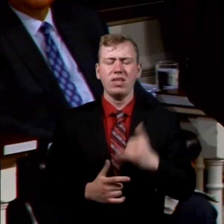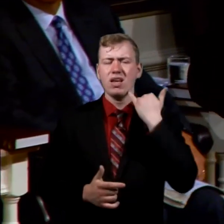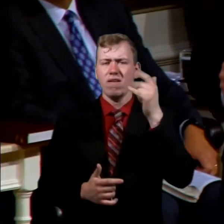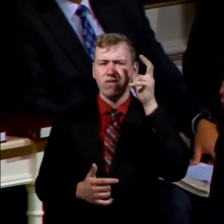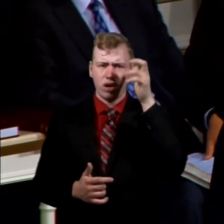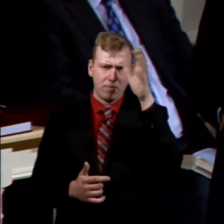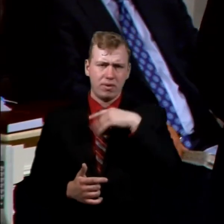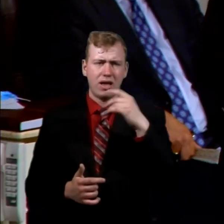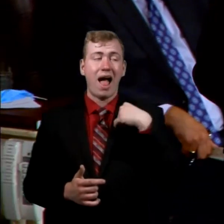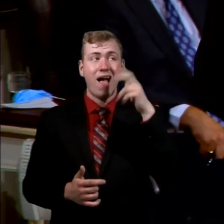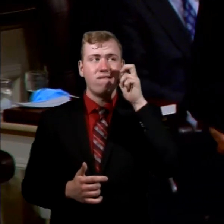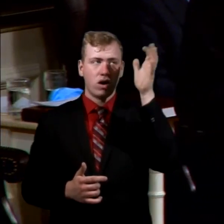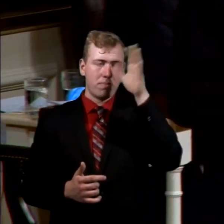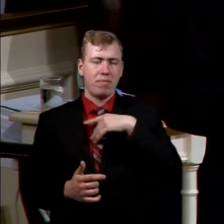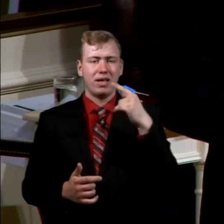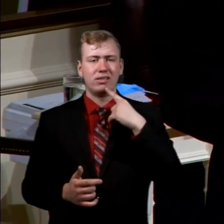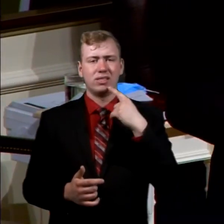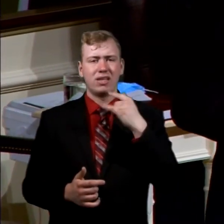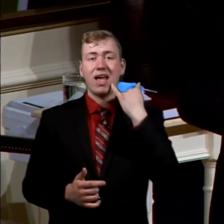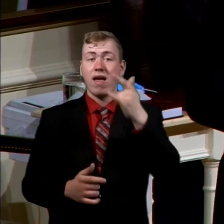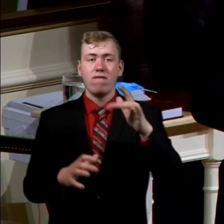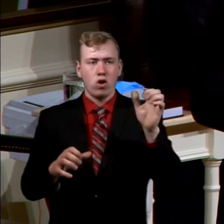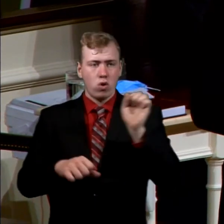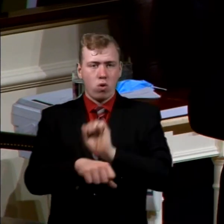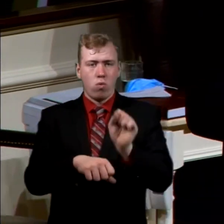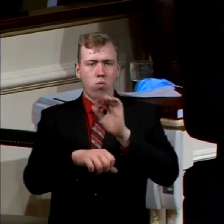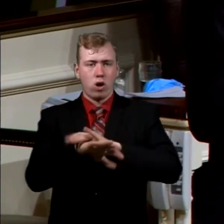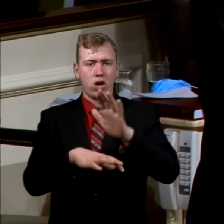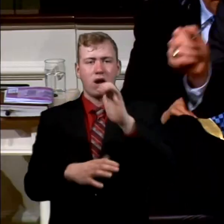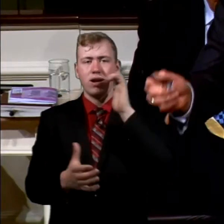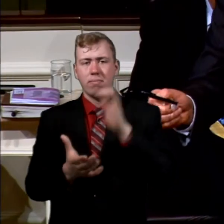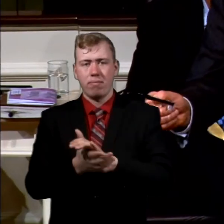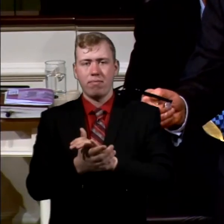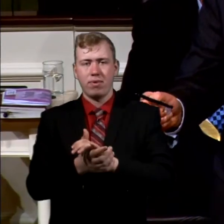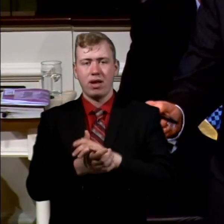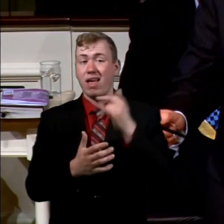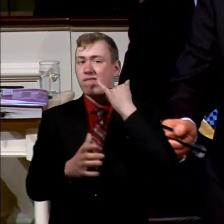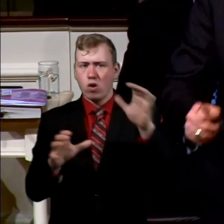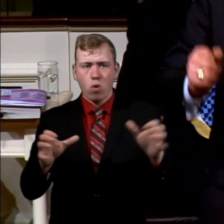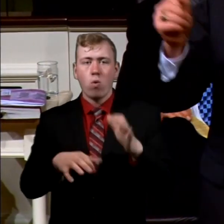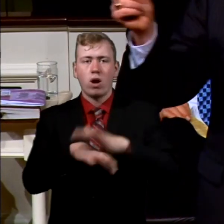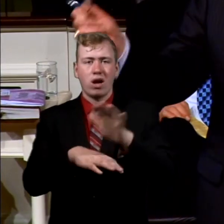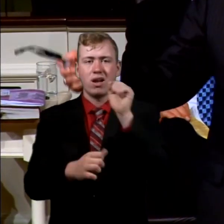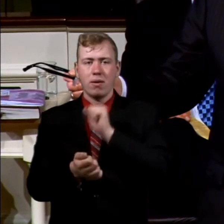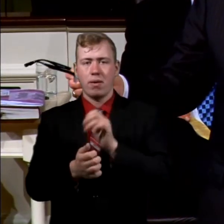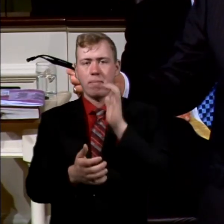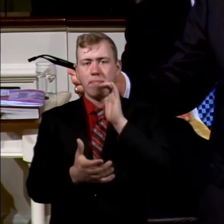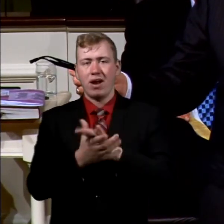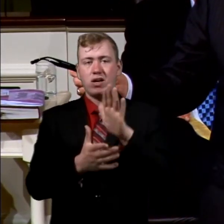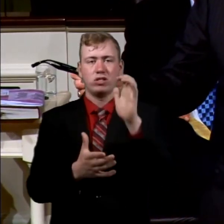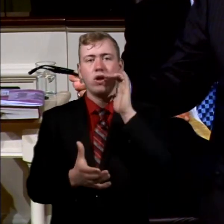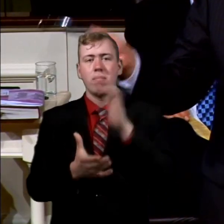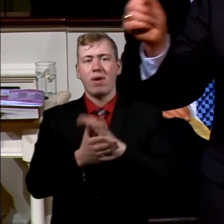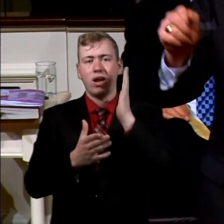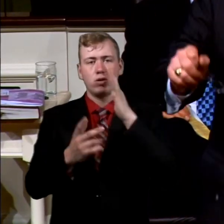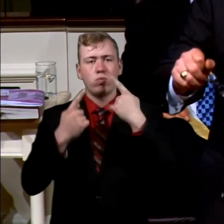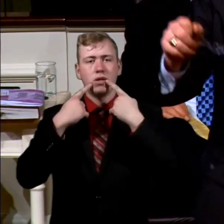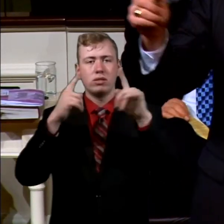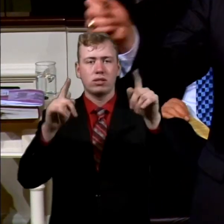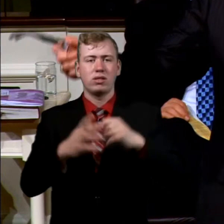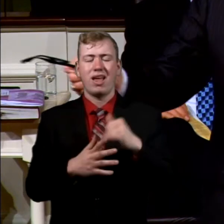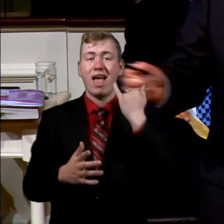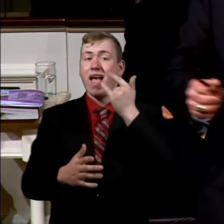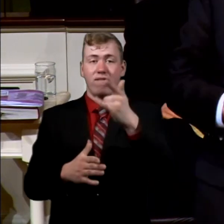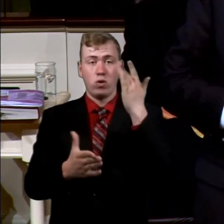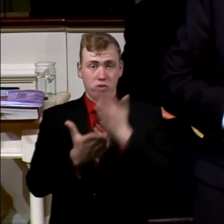man say, if you work on your marriage, I think Brother Mike Ray said this, if you're working on your marriage, your marriage will work. If you stop working on your